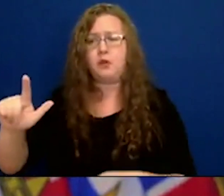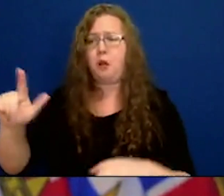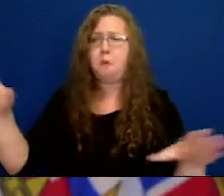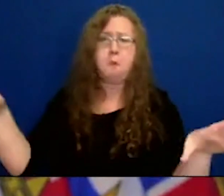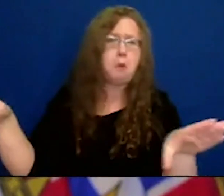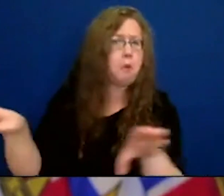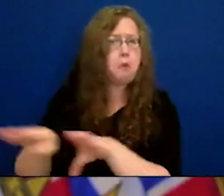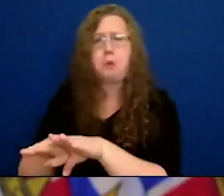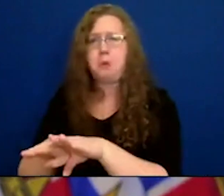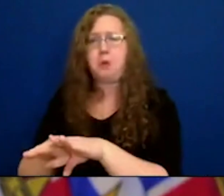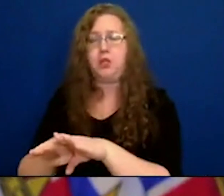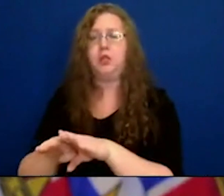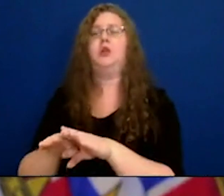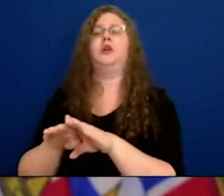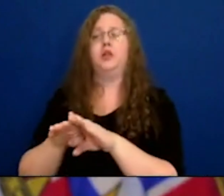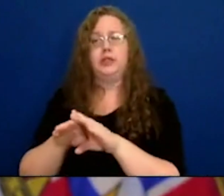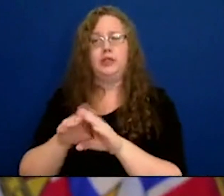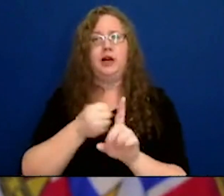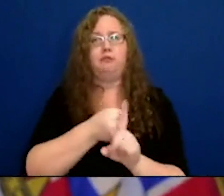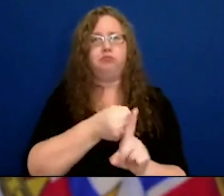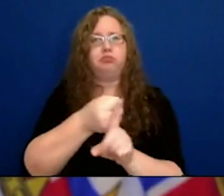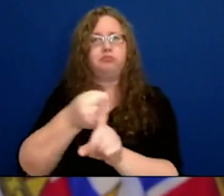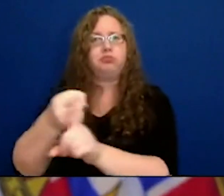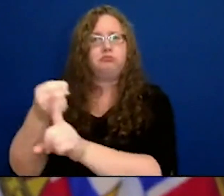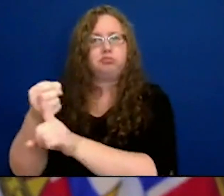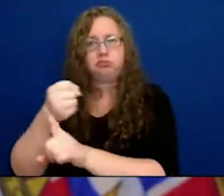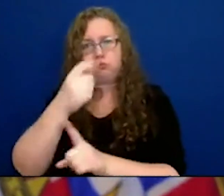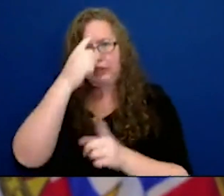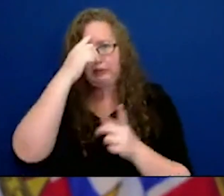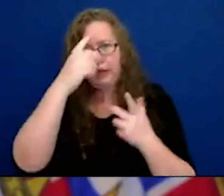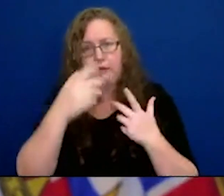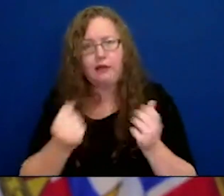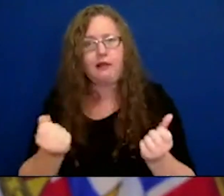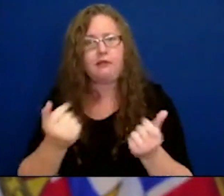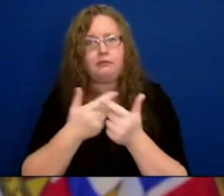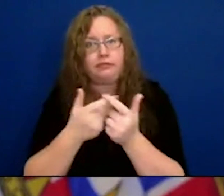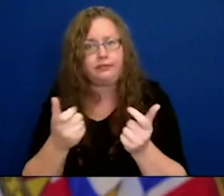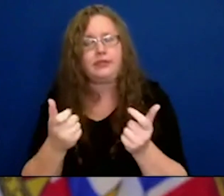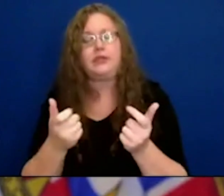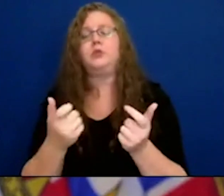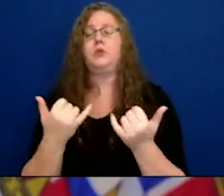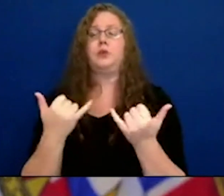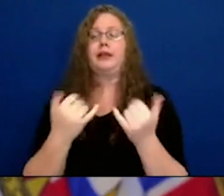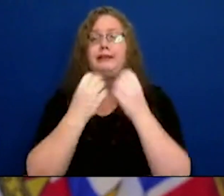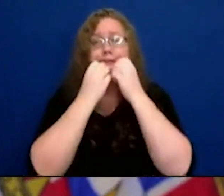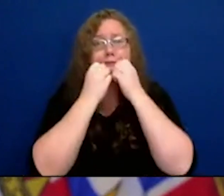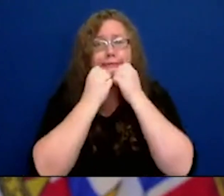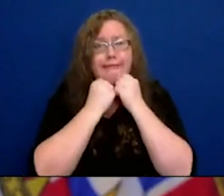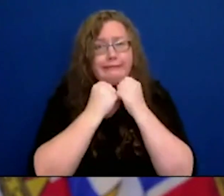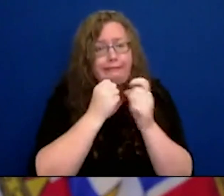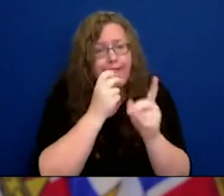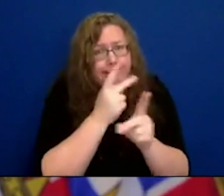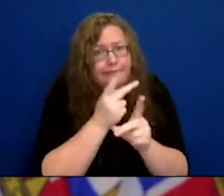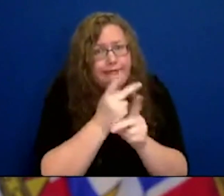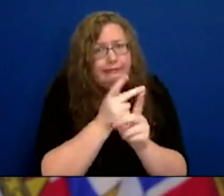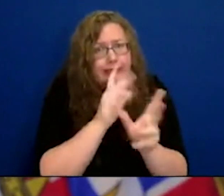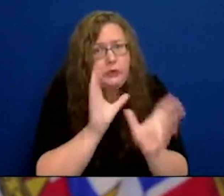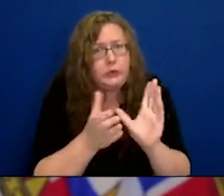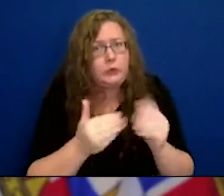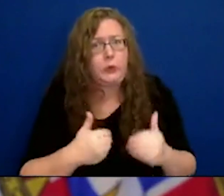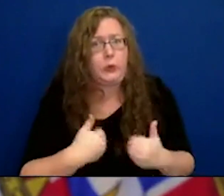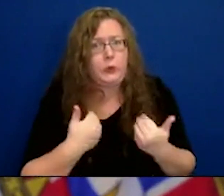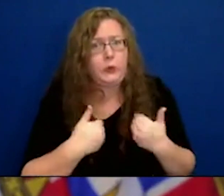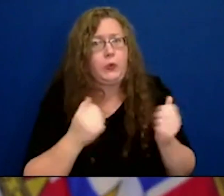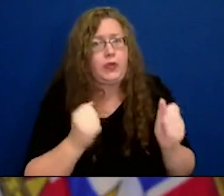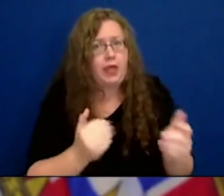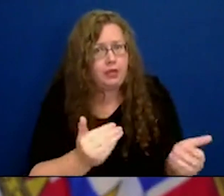So we are hoping that that we can preserve safely those opportunities for young people without the